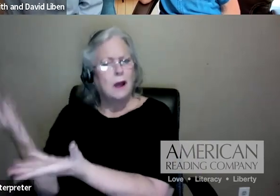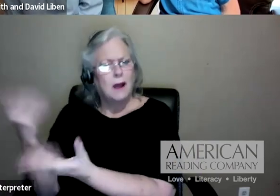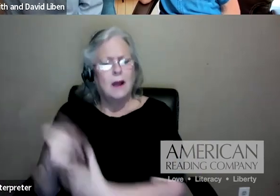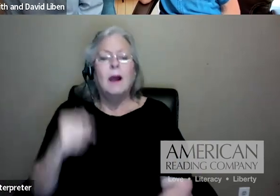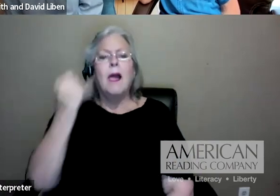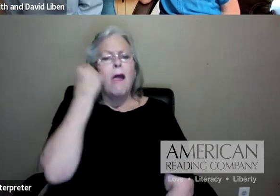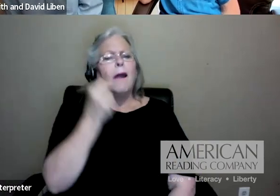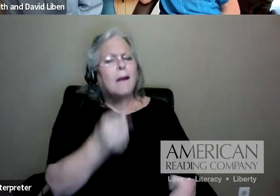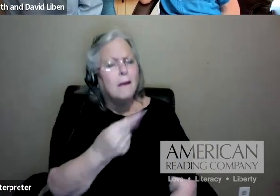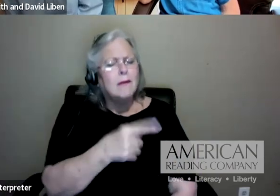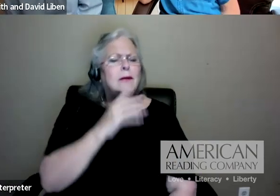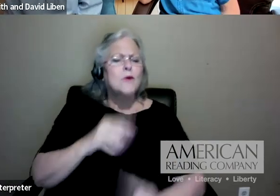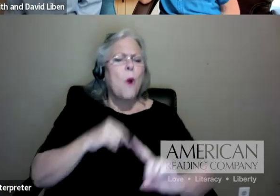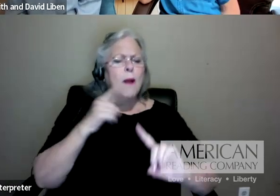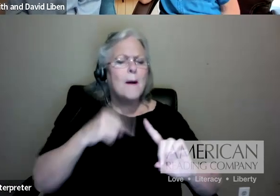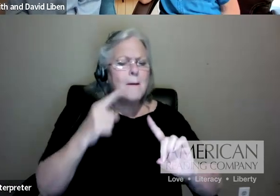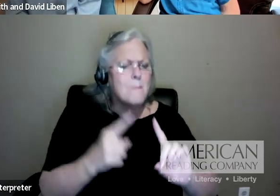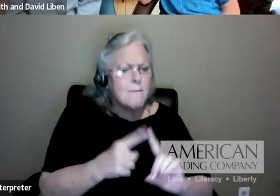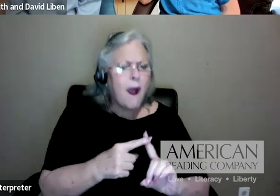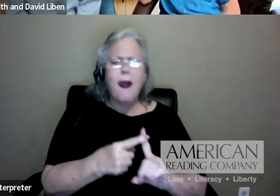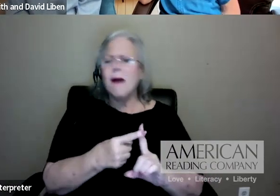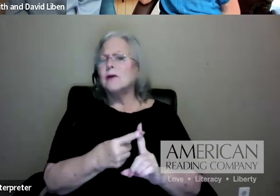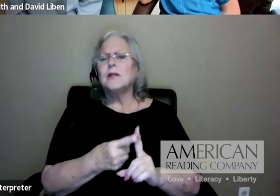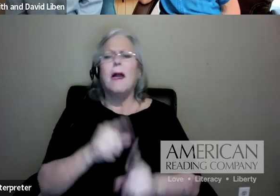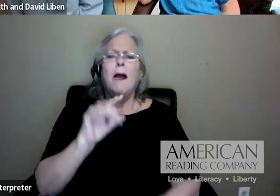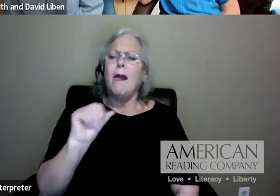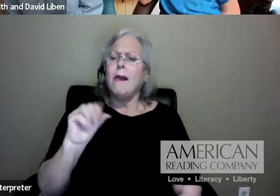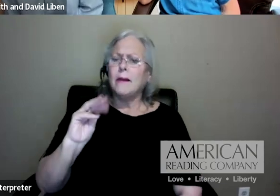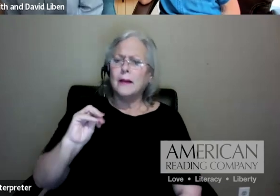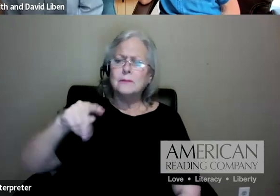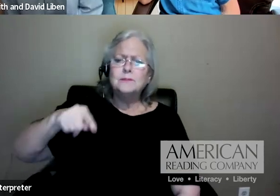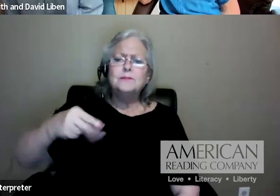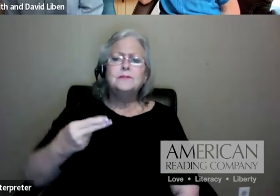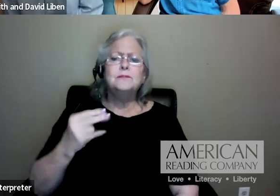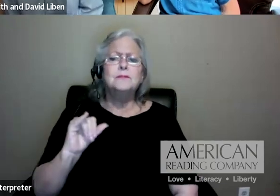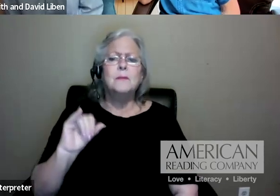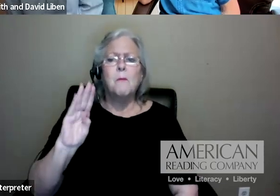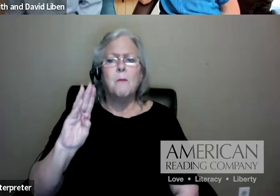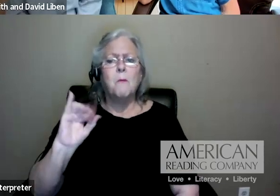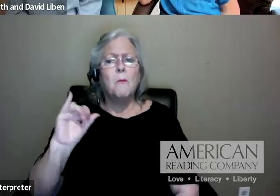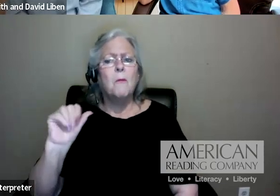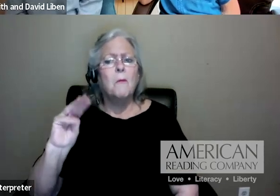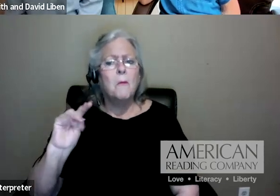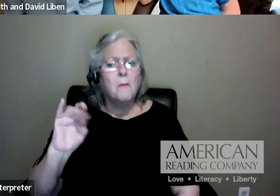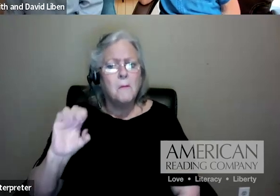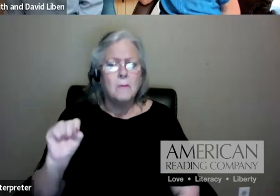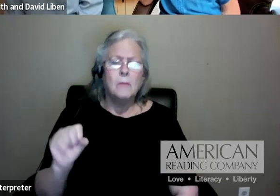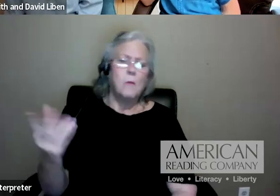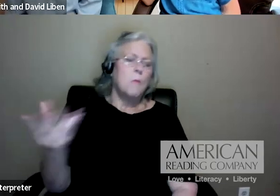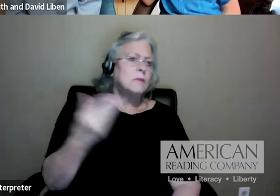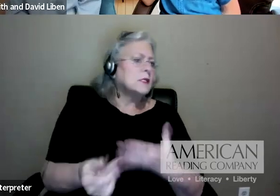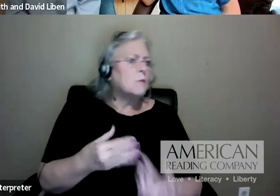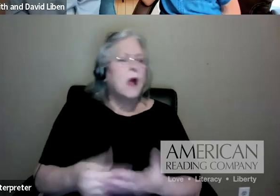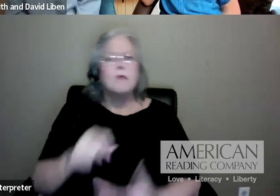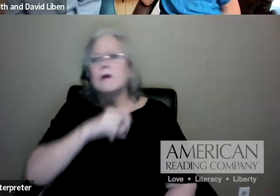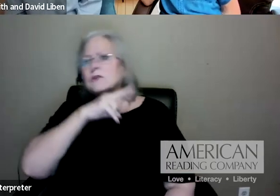talk about some of the most commonly known amphibians, whether it's salamanders or toads or tree frogs, et cetera. And that's a coherent